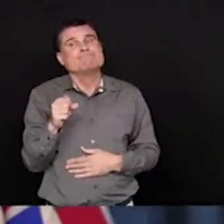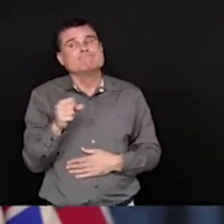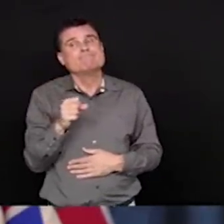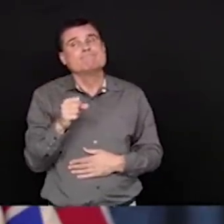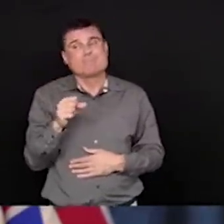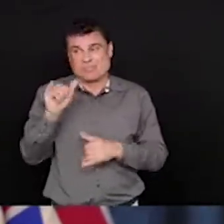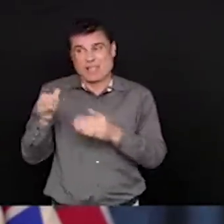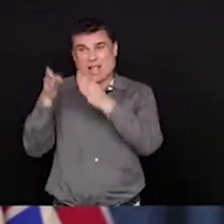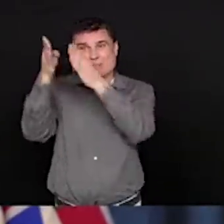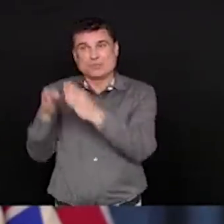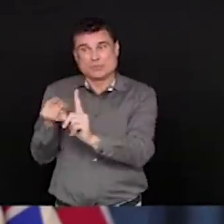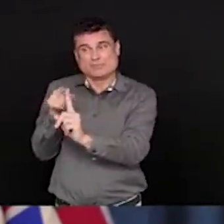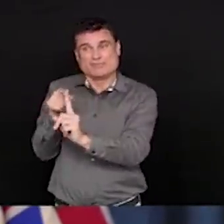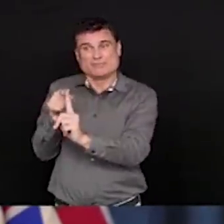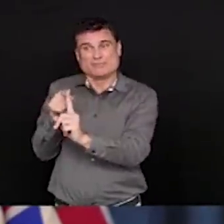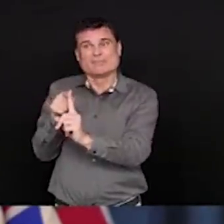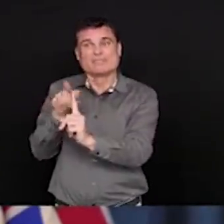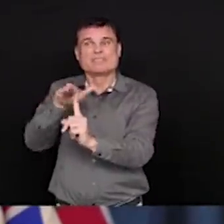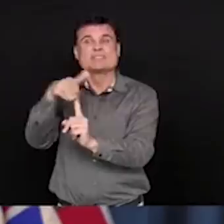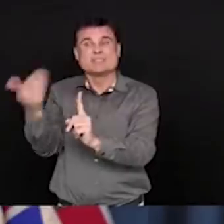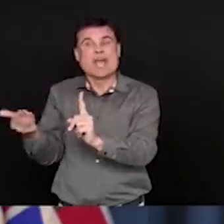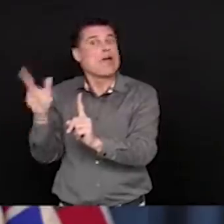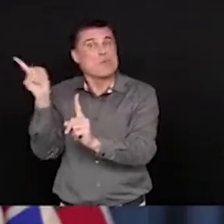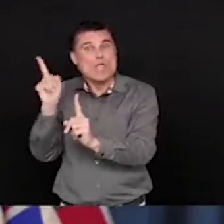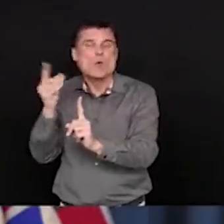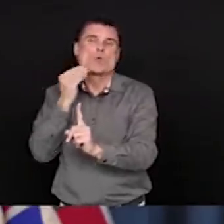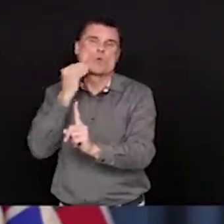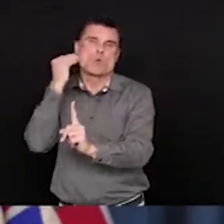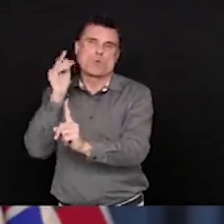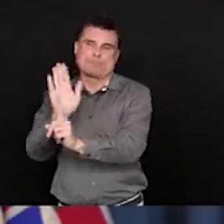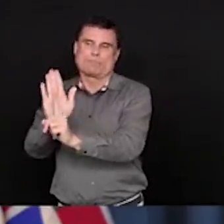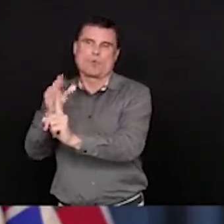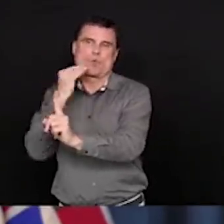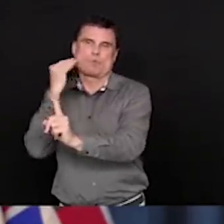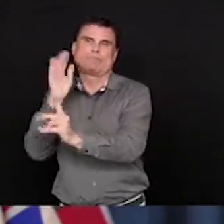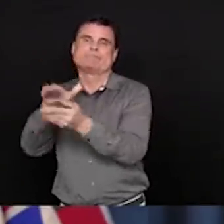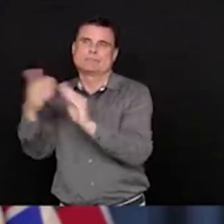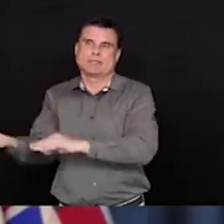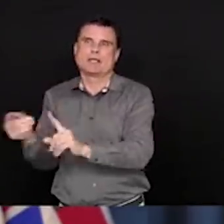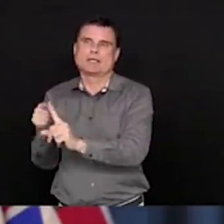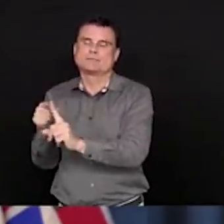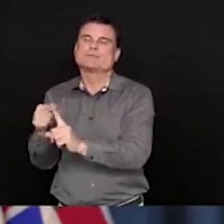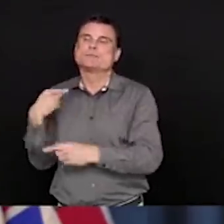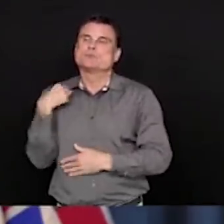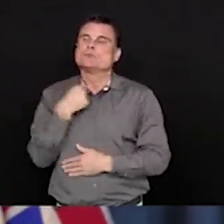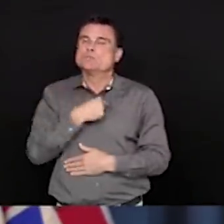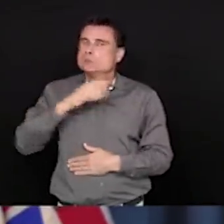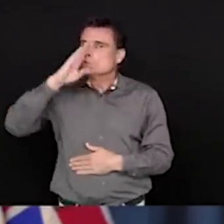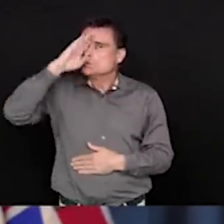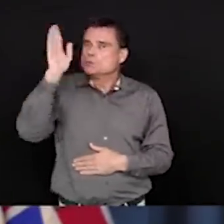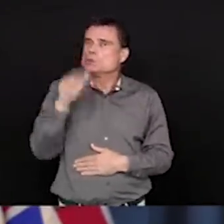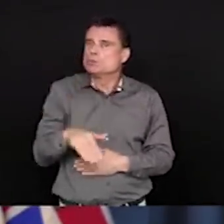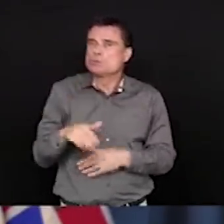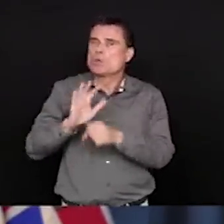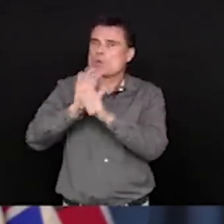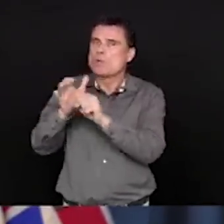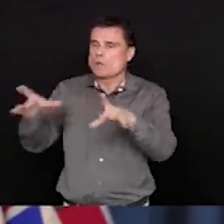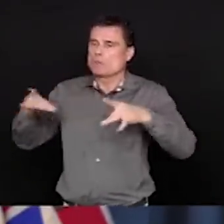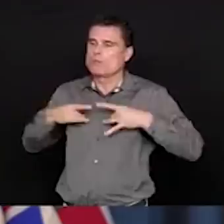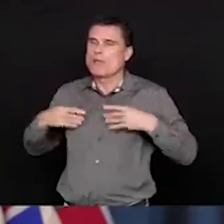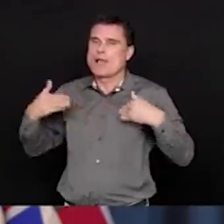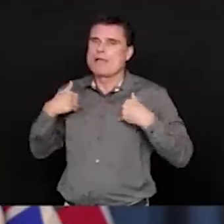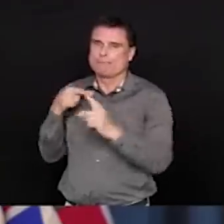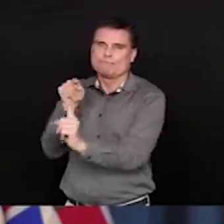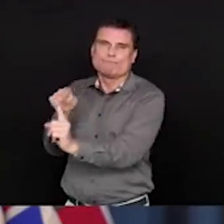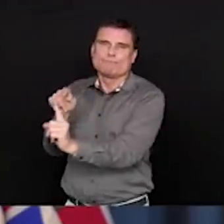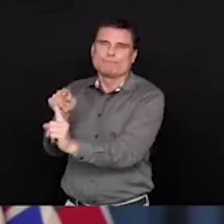doubly tragic for us. And it was a man in his 40s, so we are, of course, concerned about